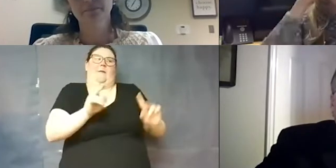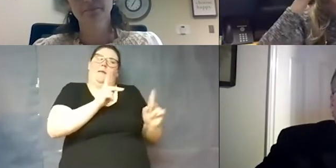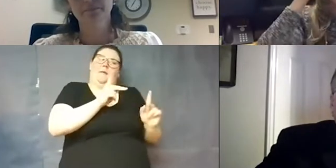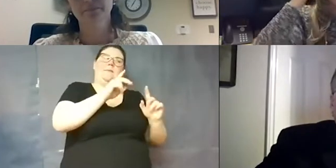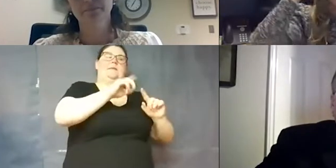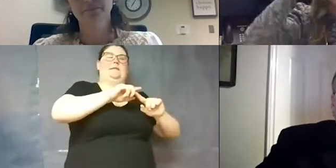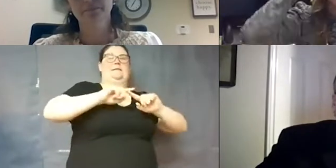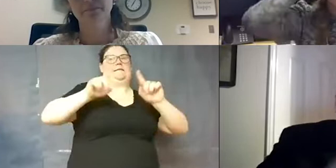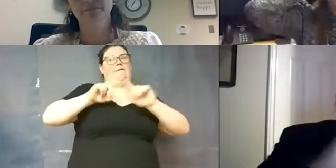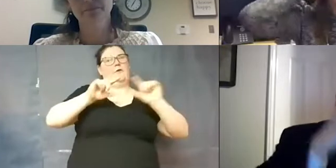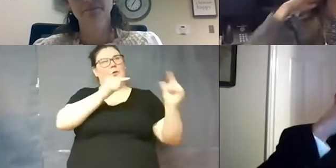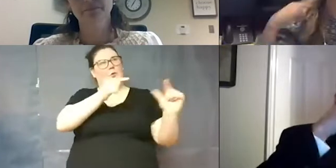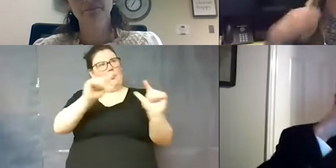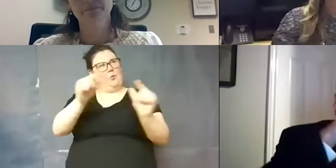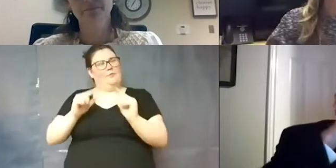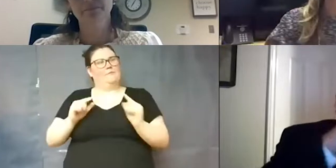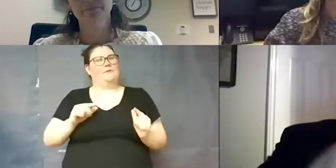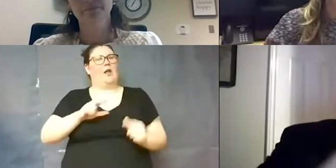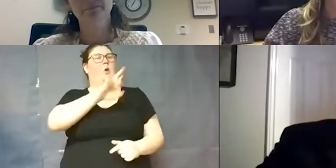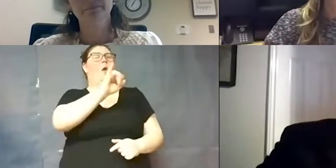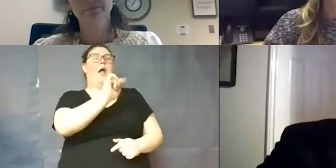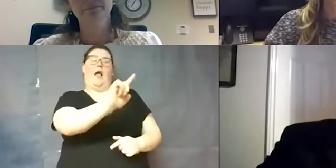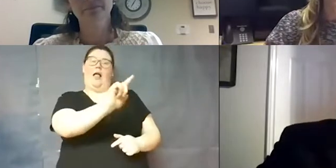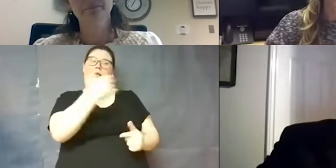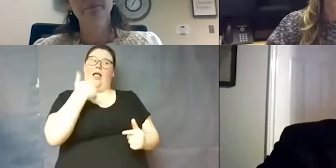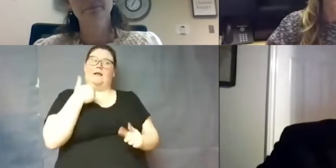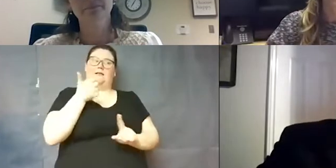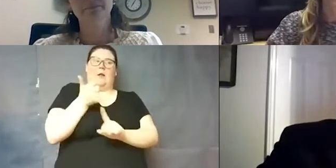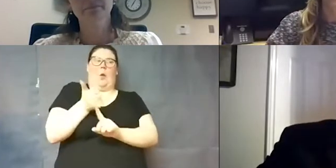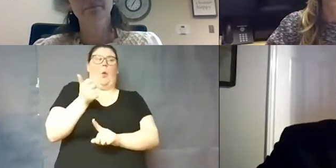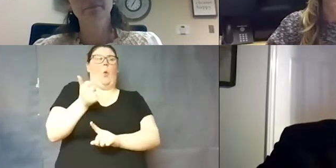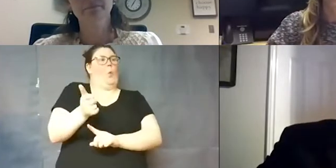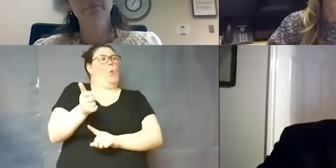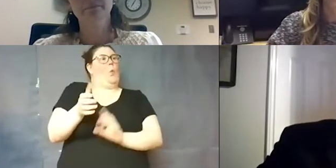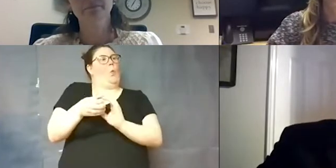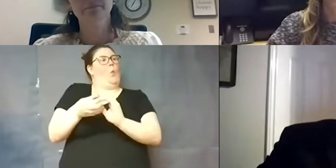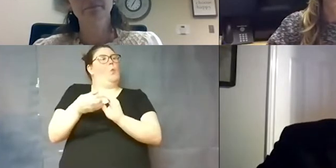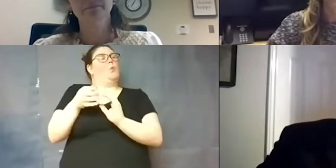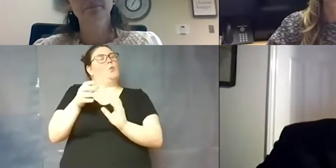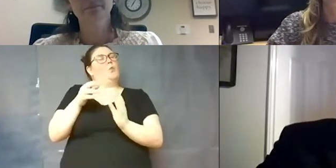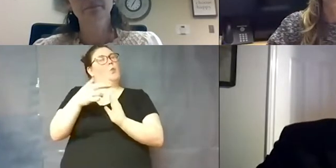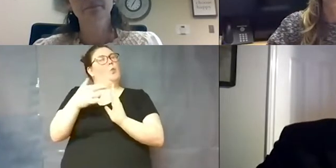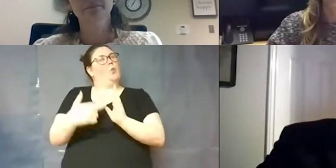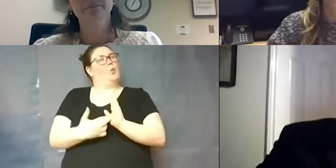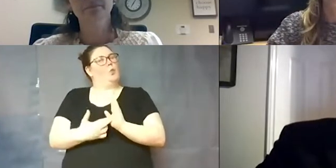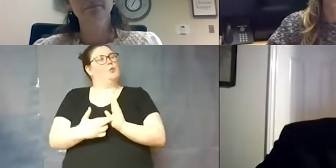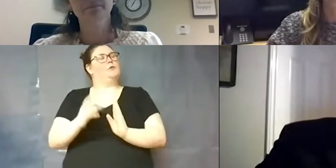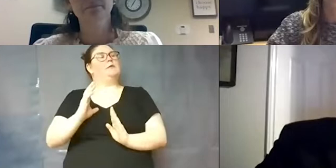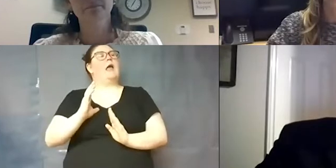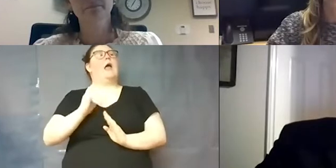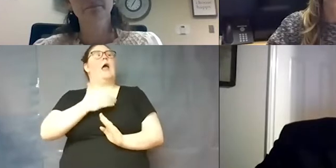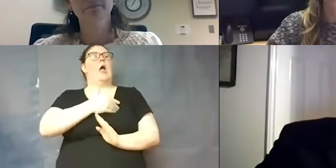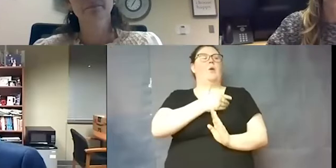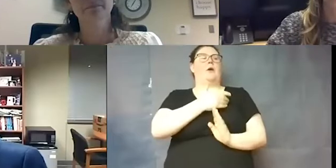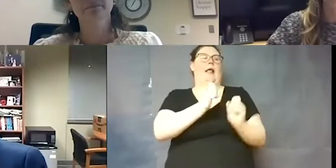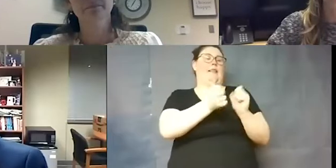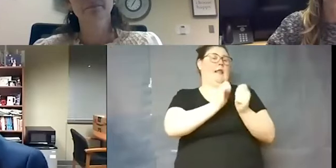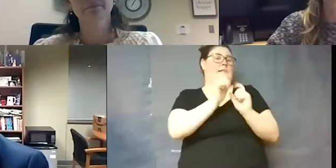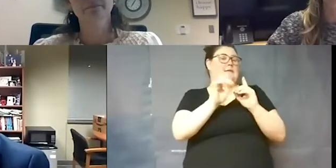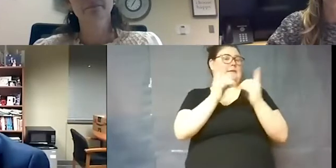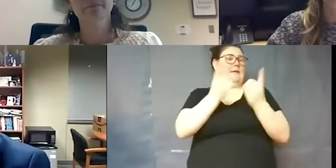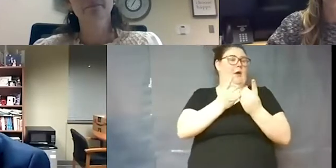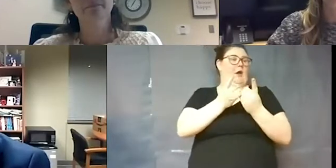uil um has their own set of rules and our athletics department um go by